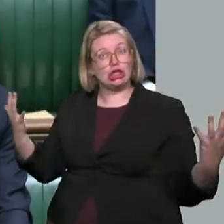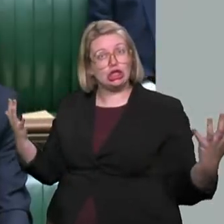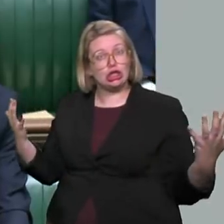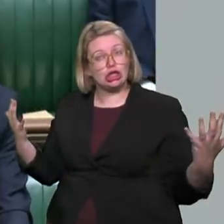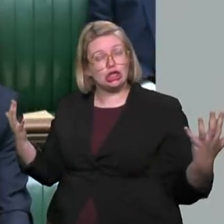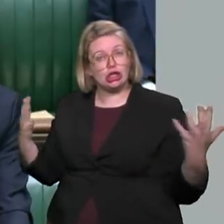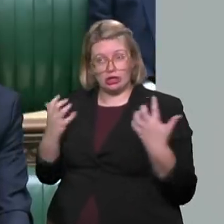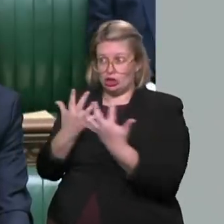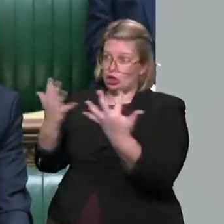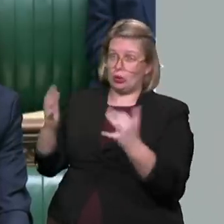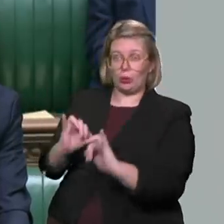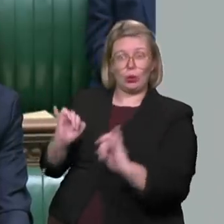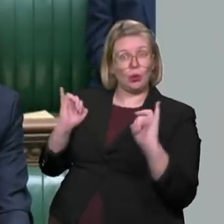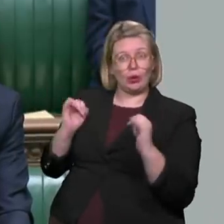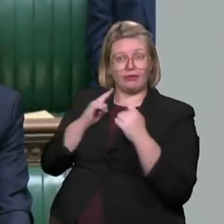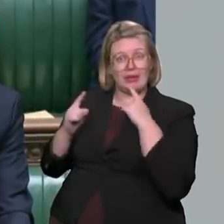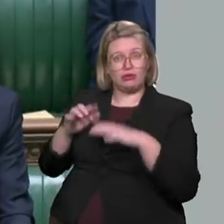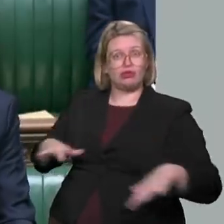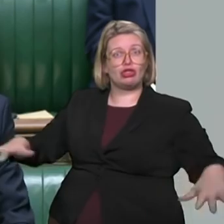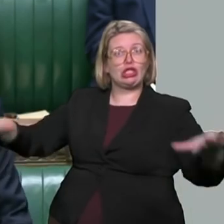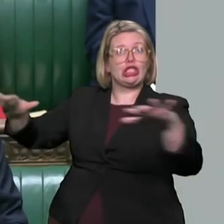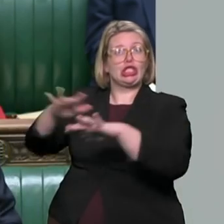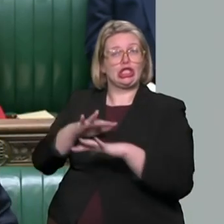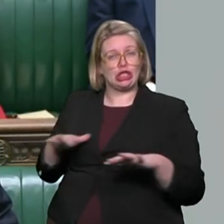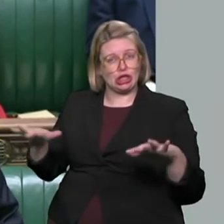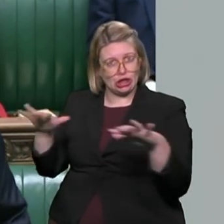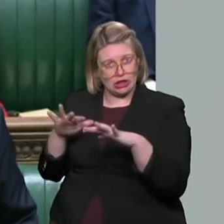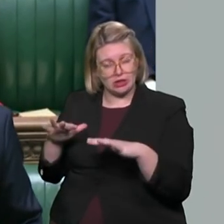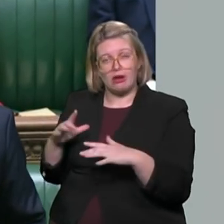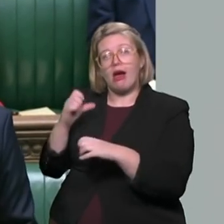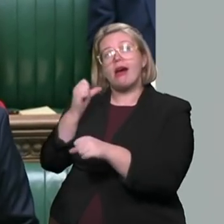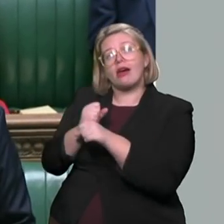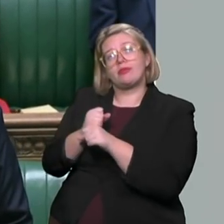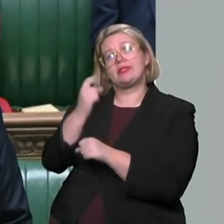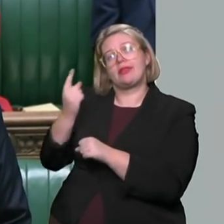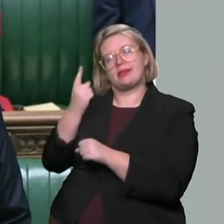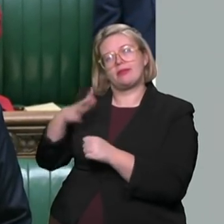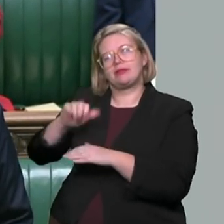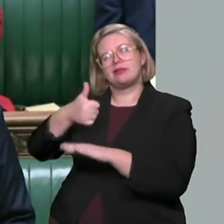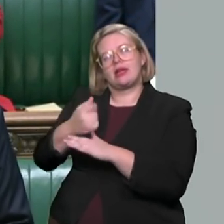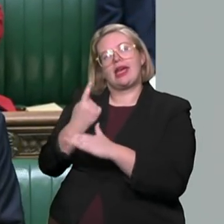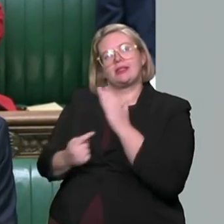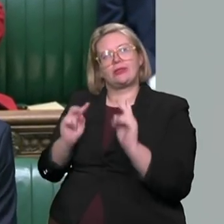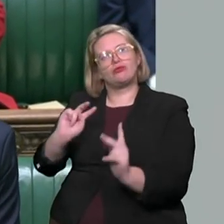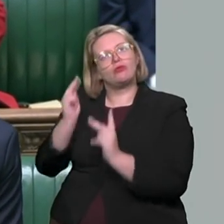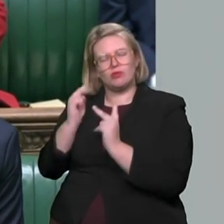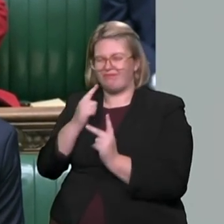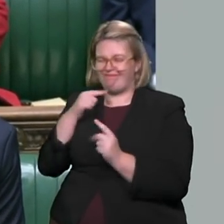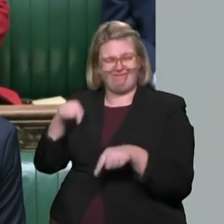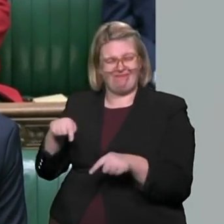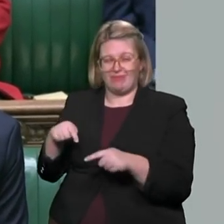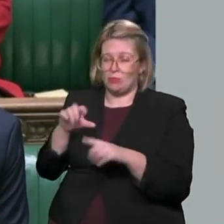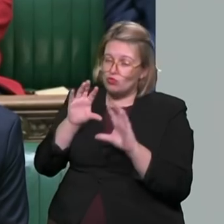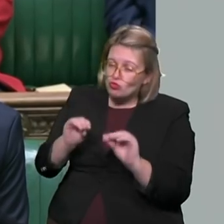Government's key de-radicalisation programme is effective. That is the Government's independent reviewer saying that. We have seen a spate of lone attack